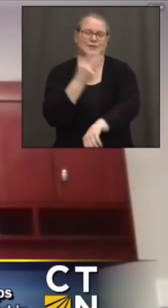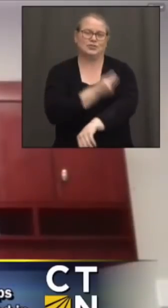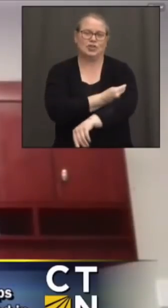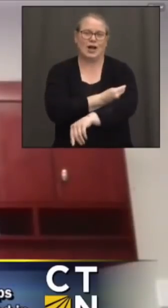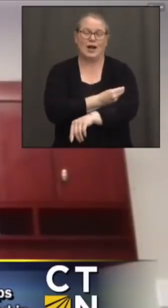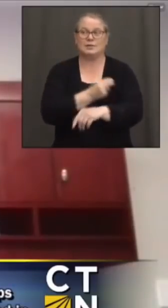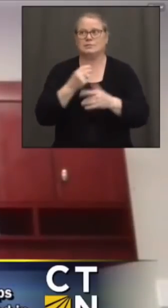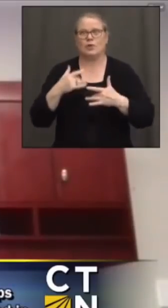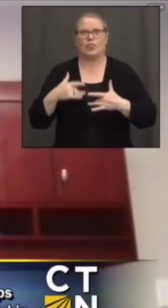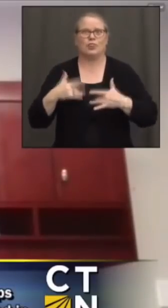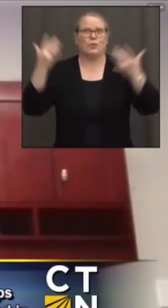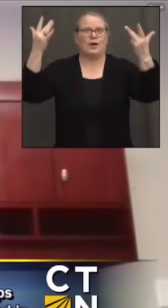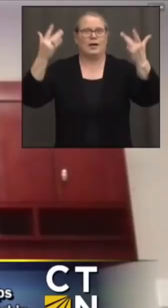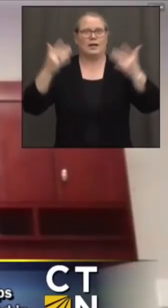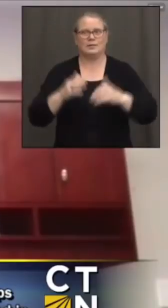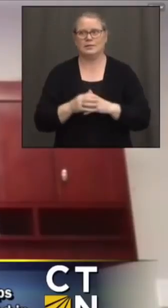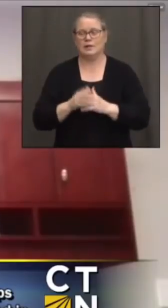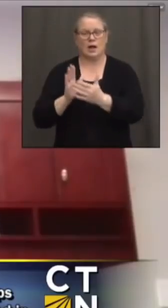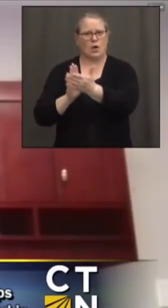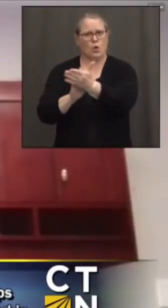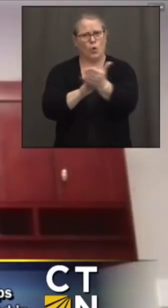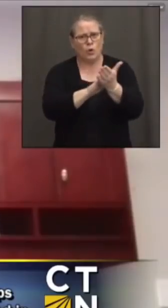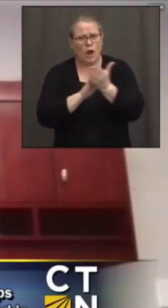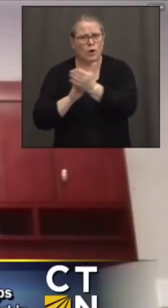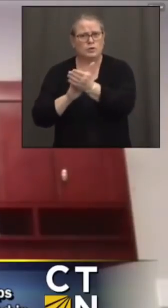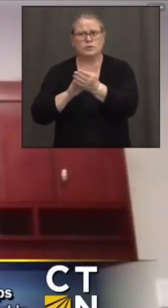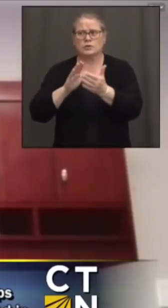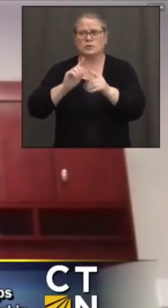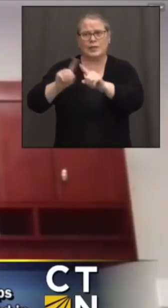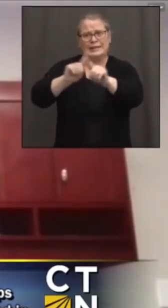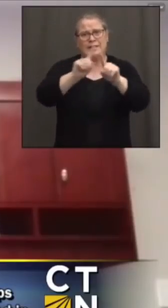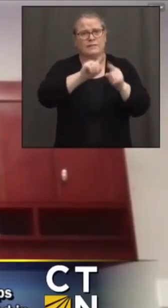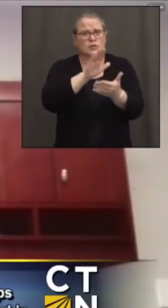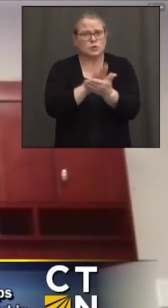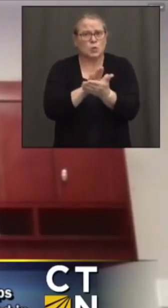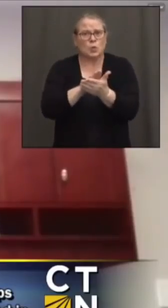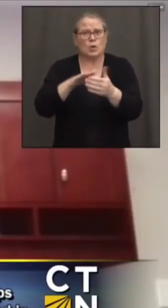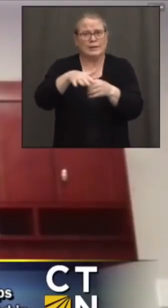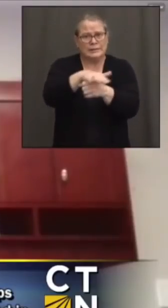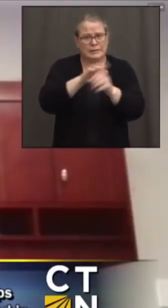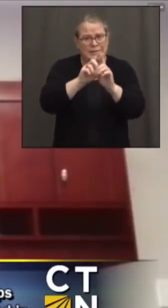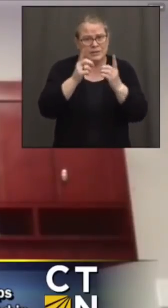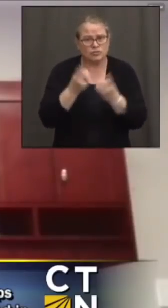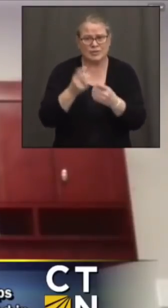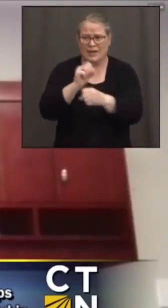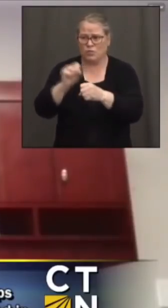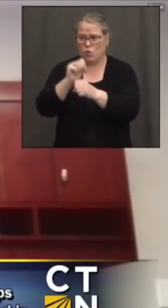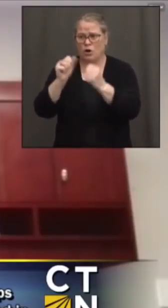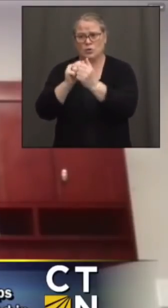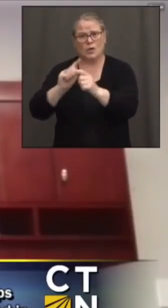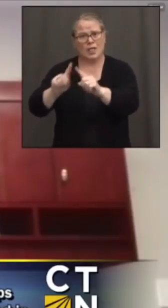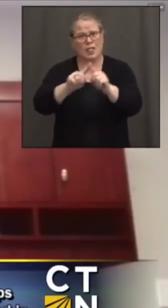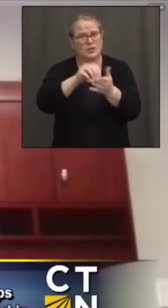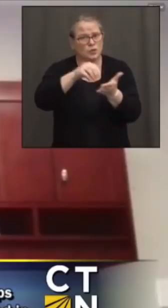And certainly kudos to our school districts that have worked with our students and certainly families so that they can